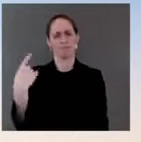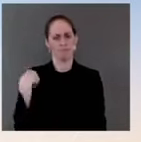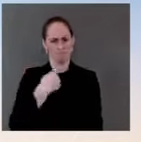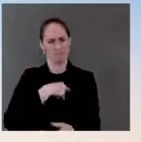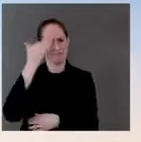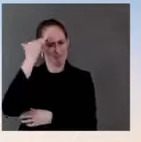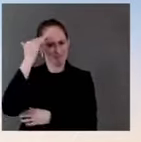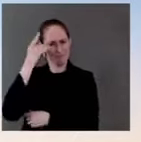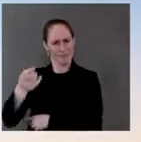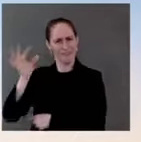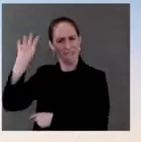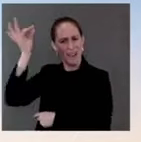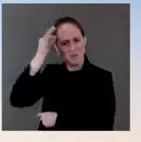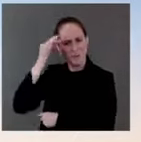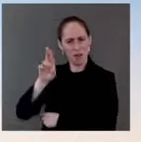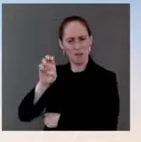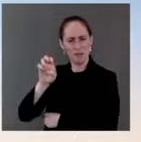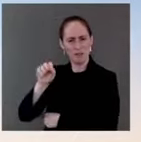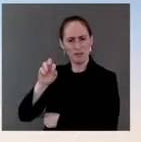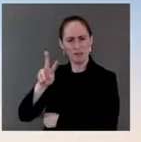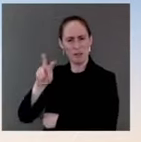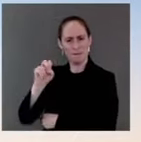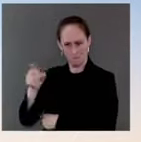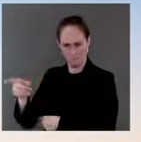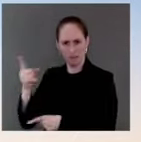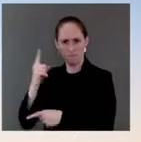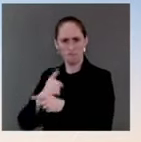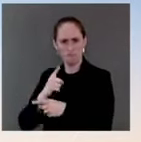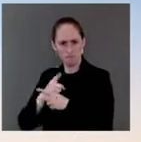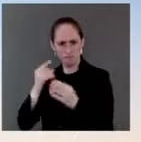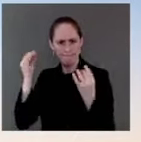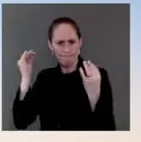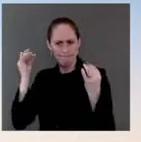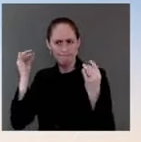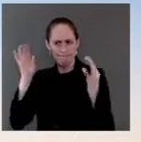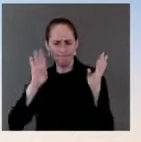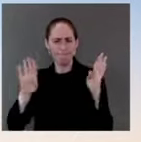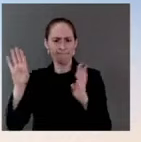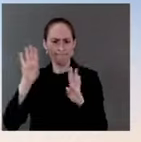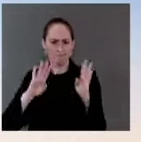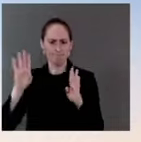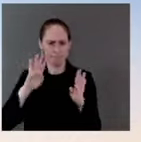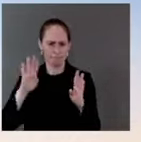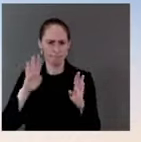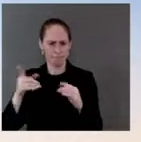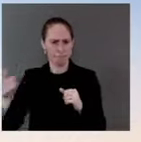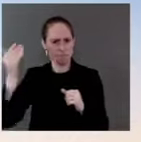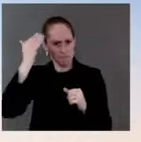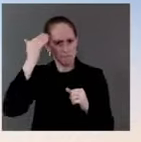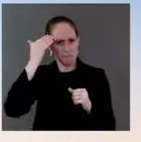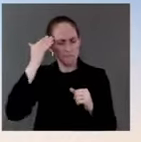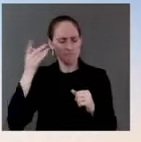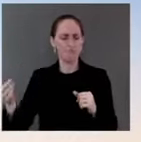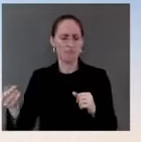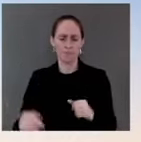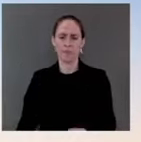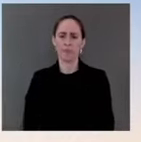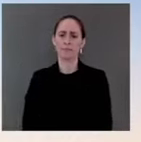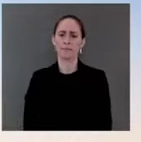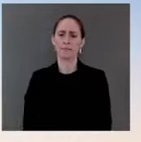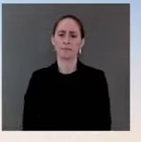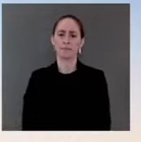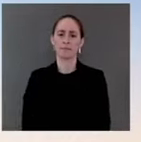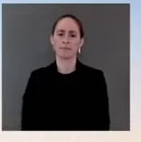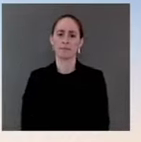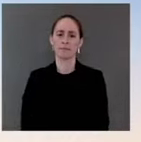leave them to their independent assessment of what's needed. Go ahead. The Pressure is the Manchin conversation happening here at the White House in person or by